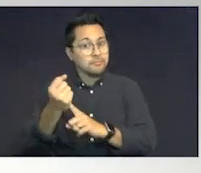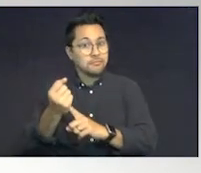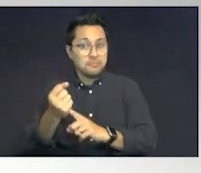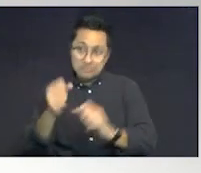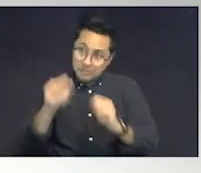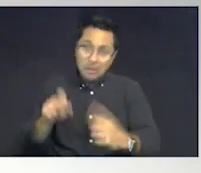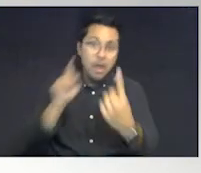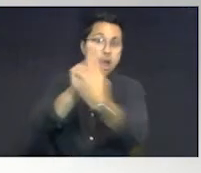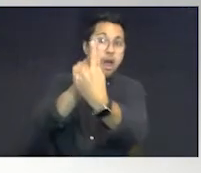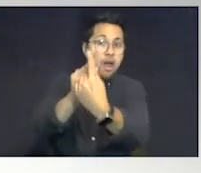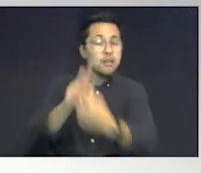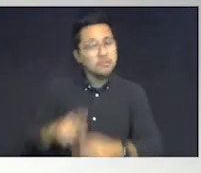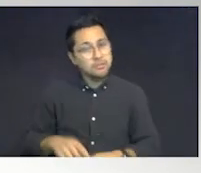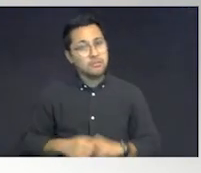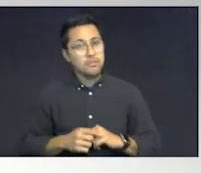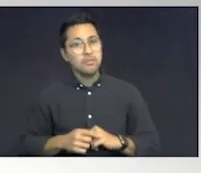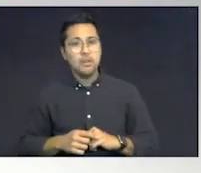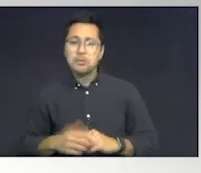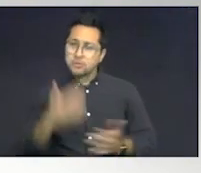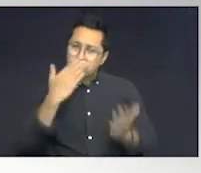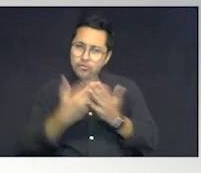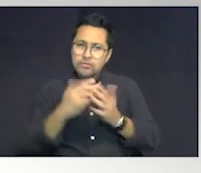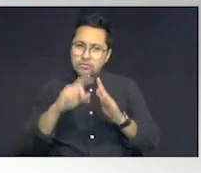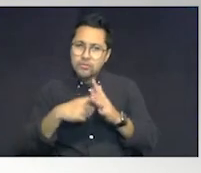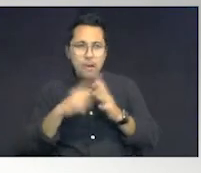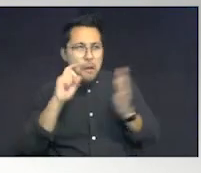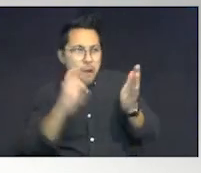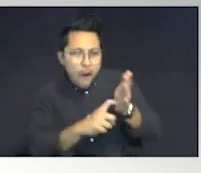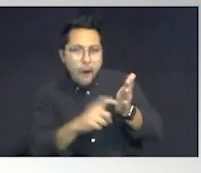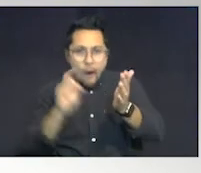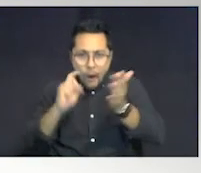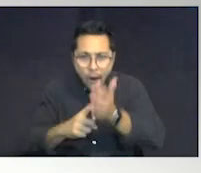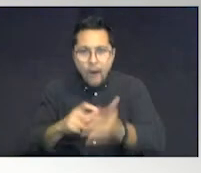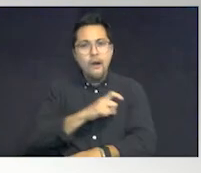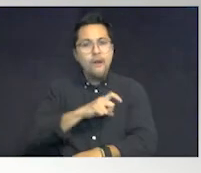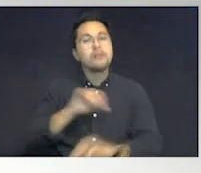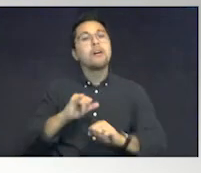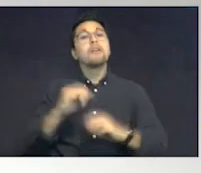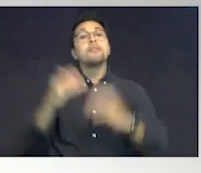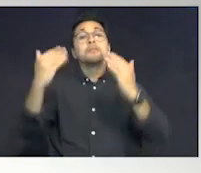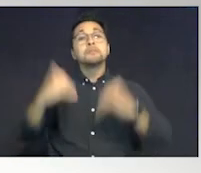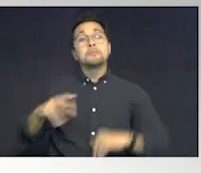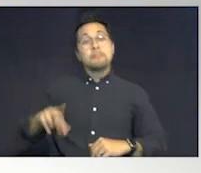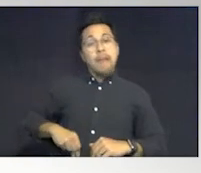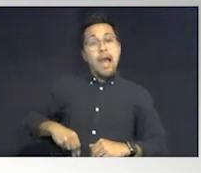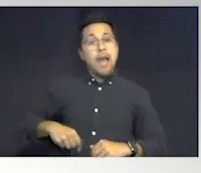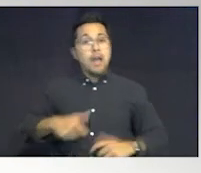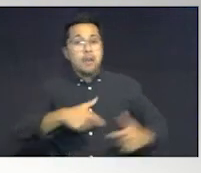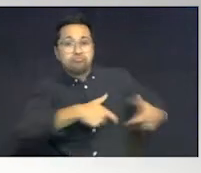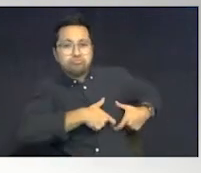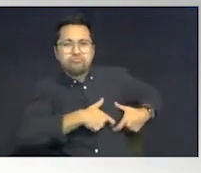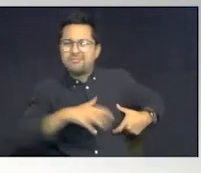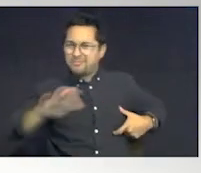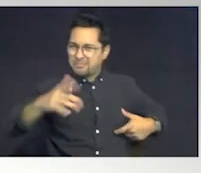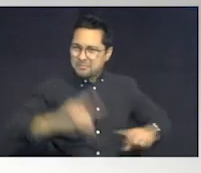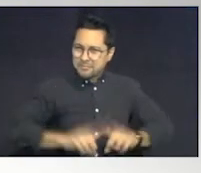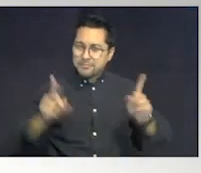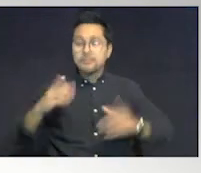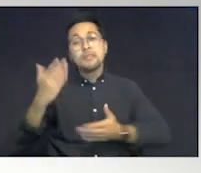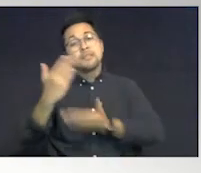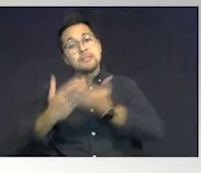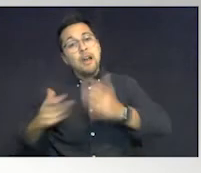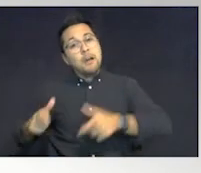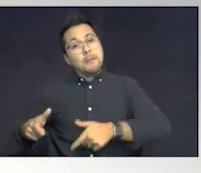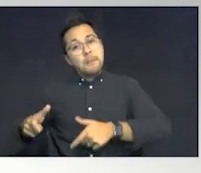They'd be good for them to start recognizing the uniform. Badges, badges and patches are totally different. Some badges